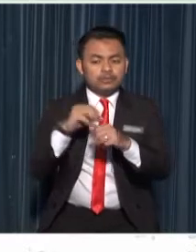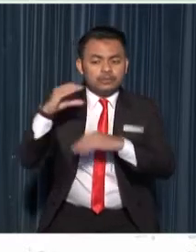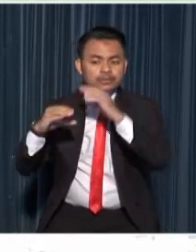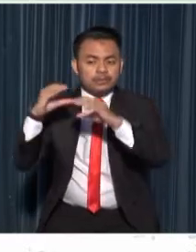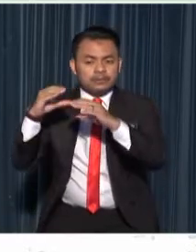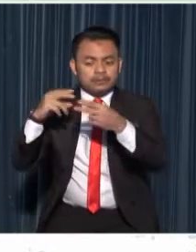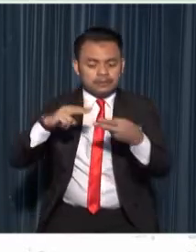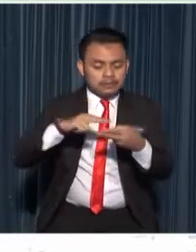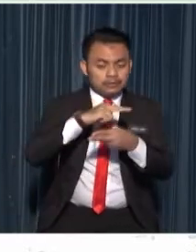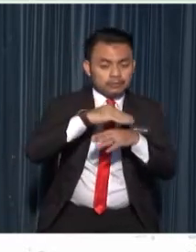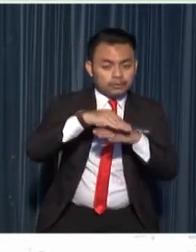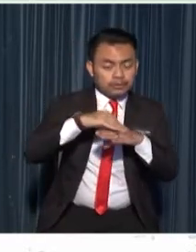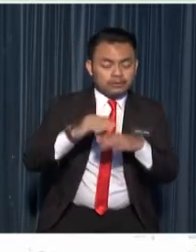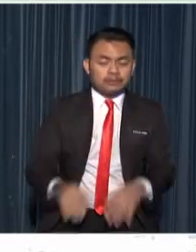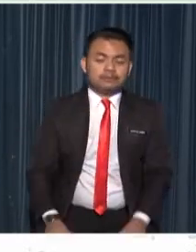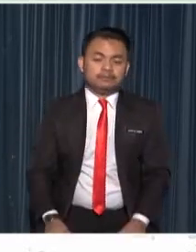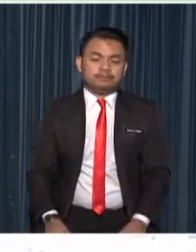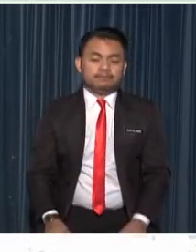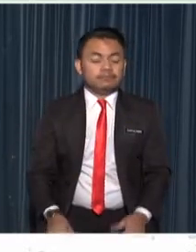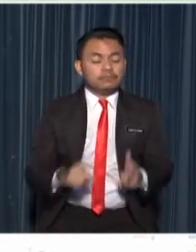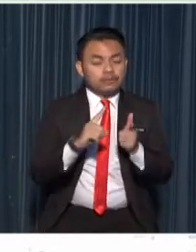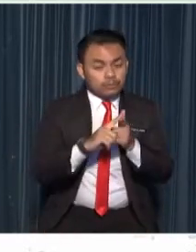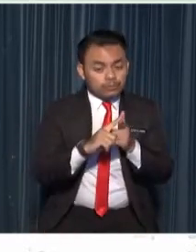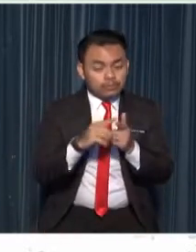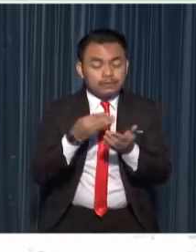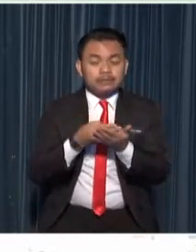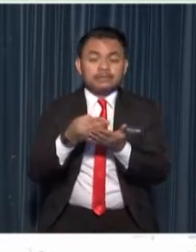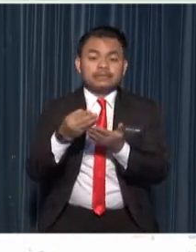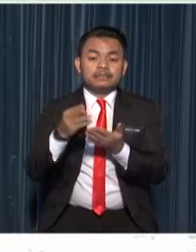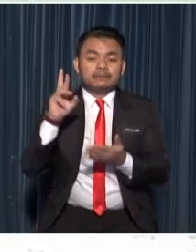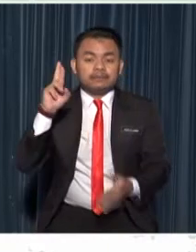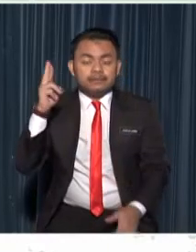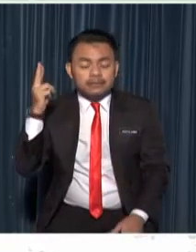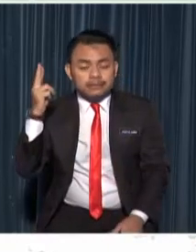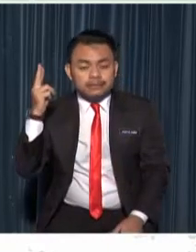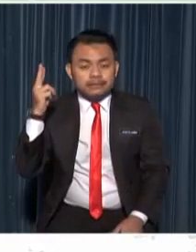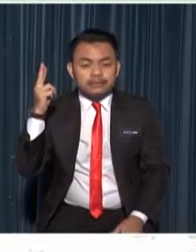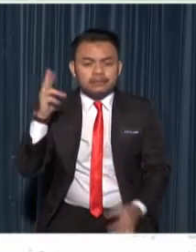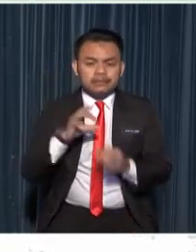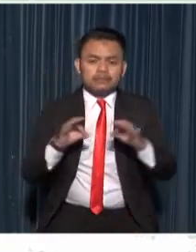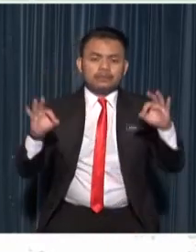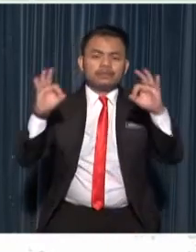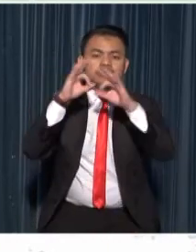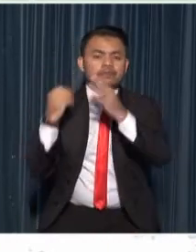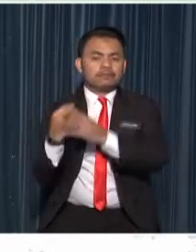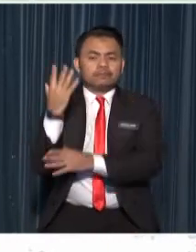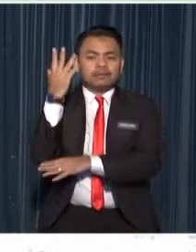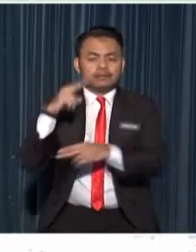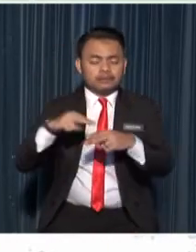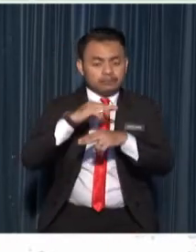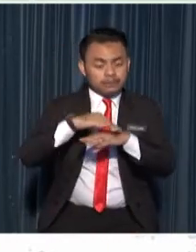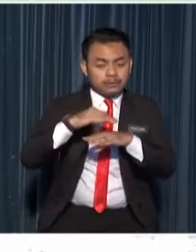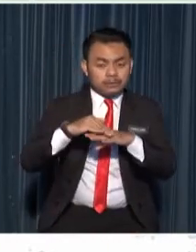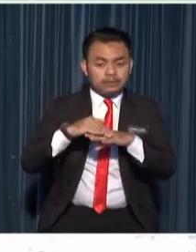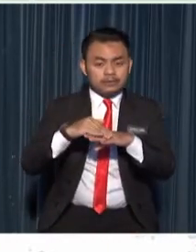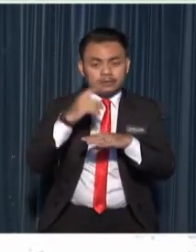give reasons on importance of plants to living things